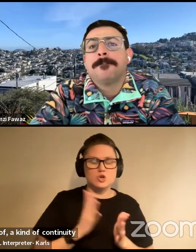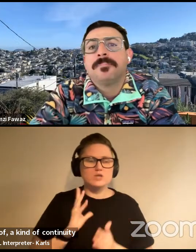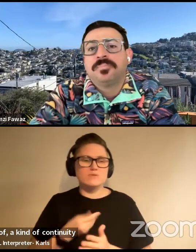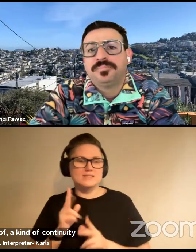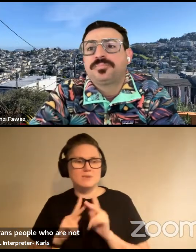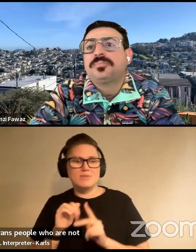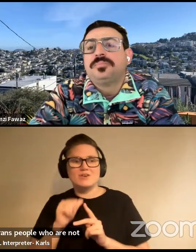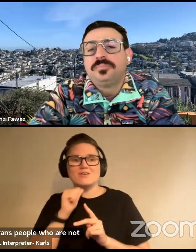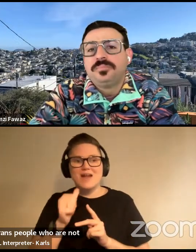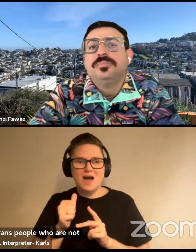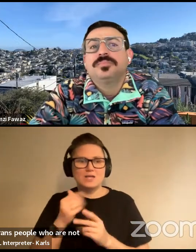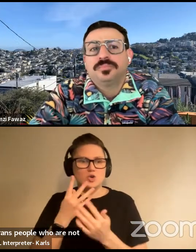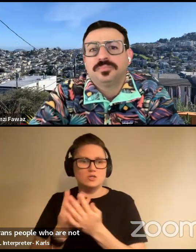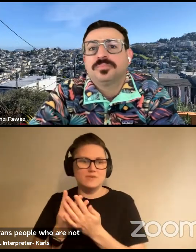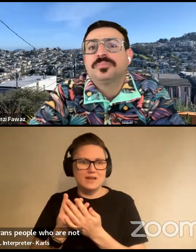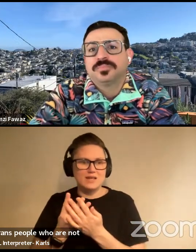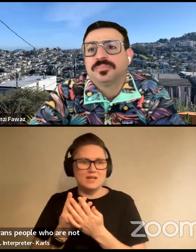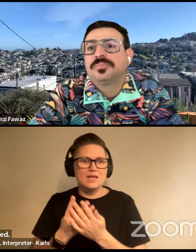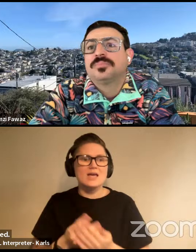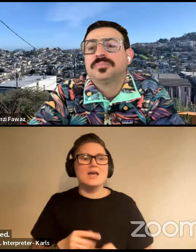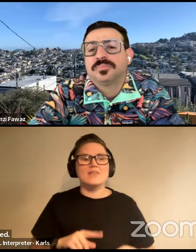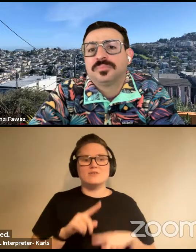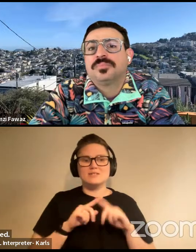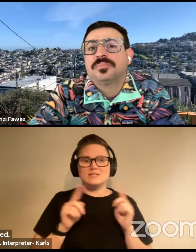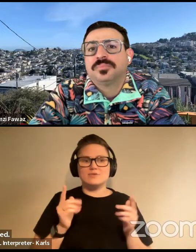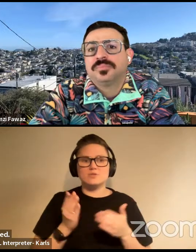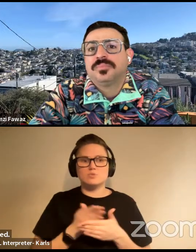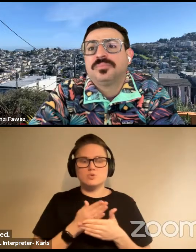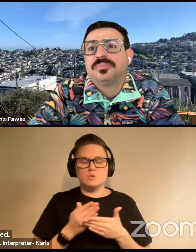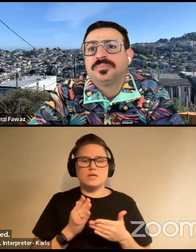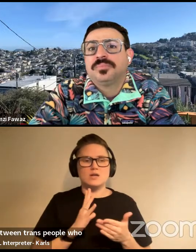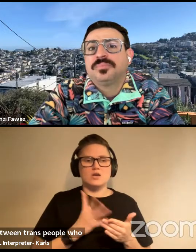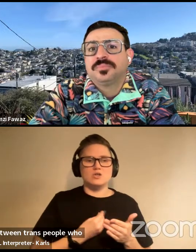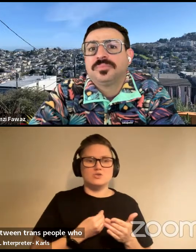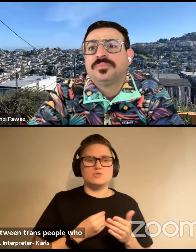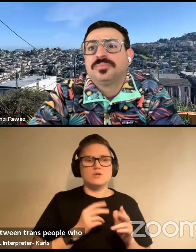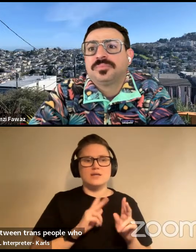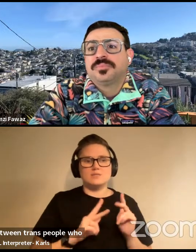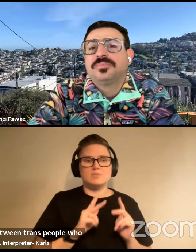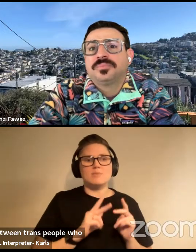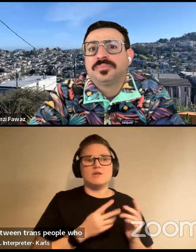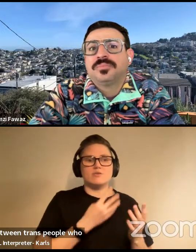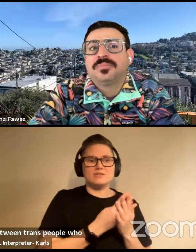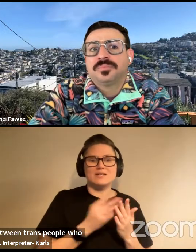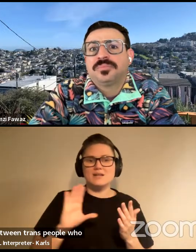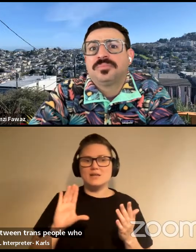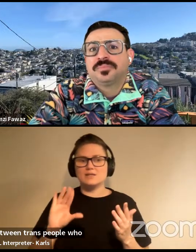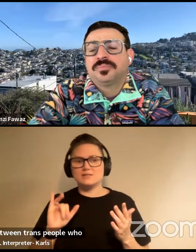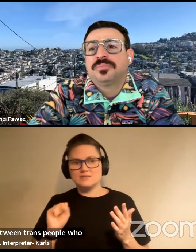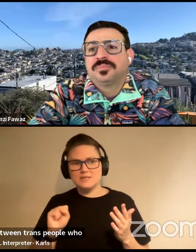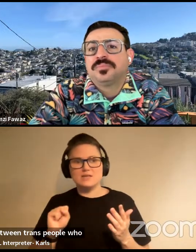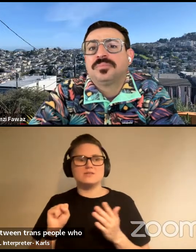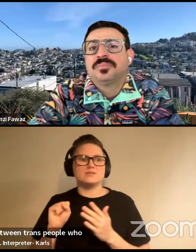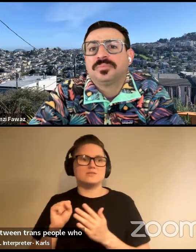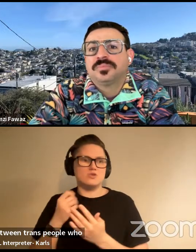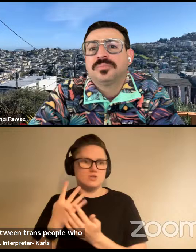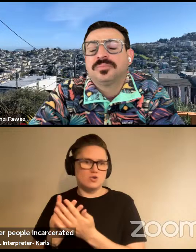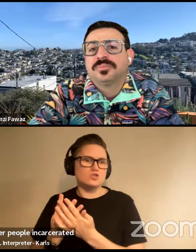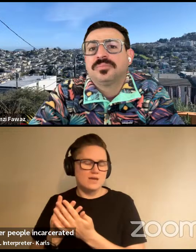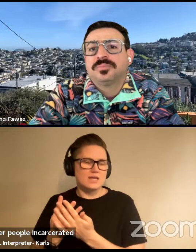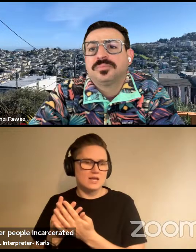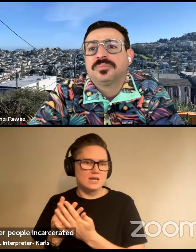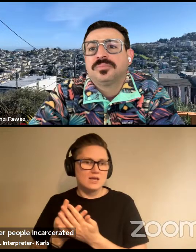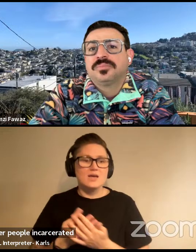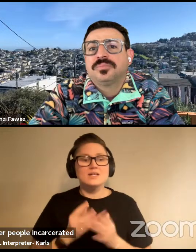And it starts a difference between trans people who are incarcerated and cisgender people are incarcerated. And certainly trans